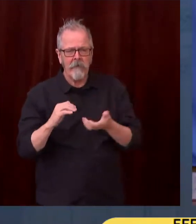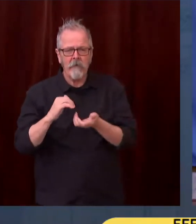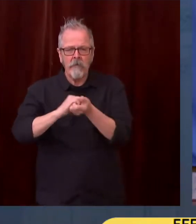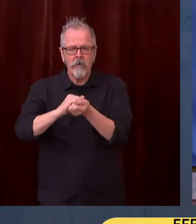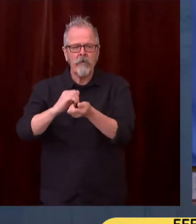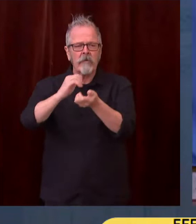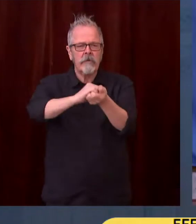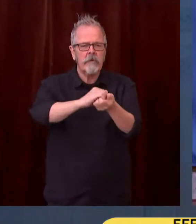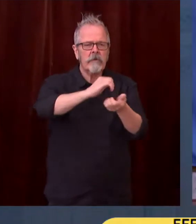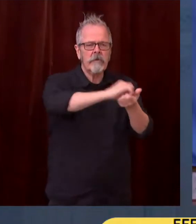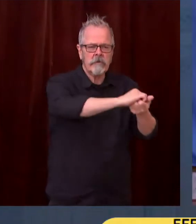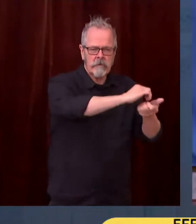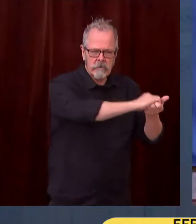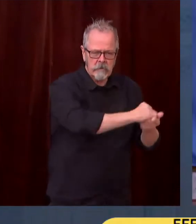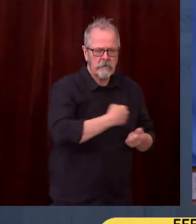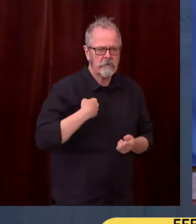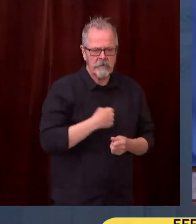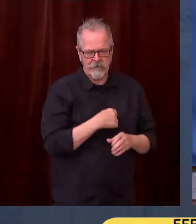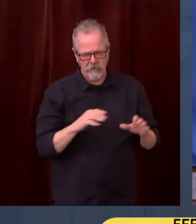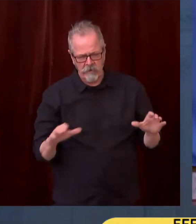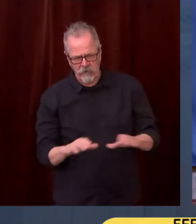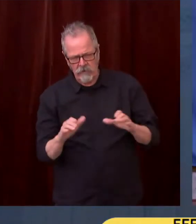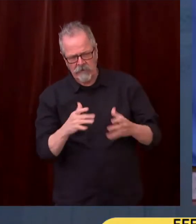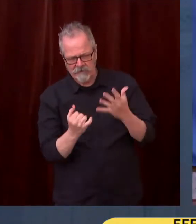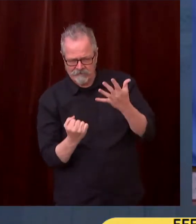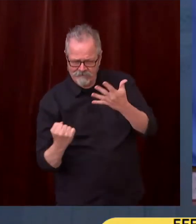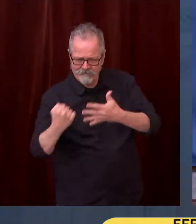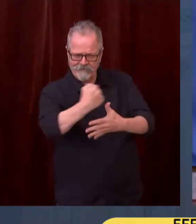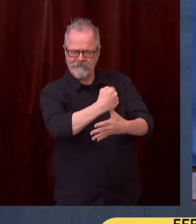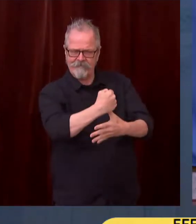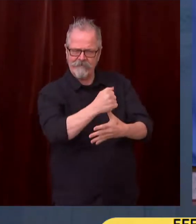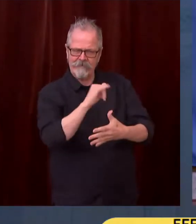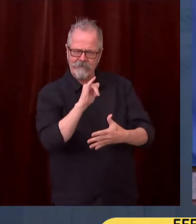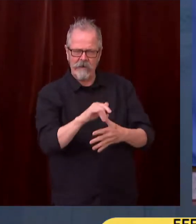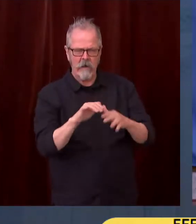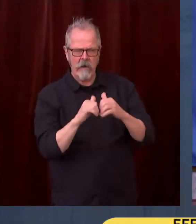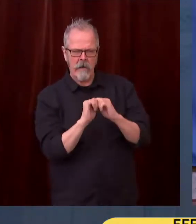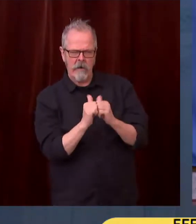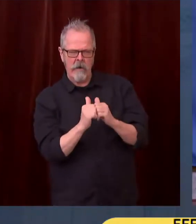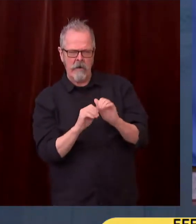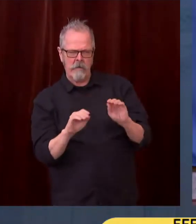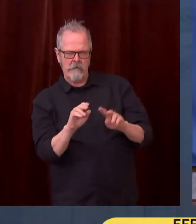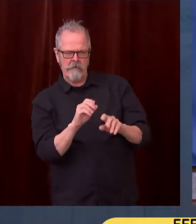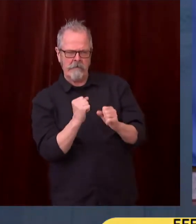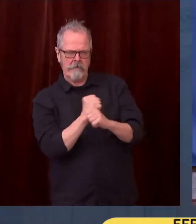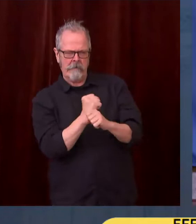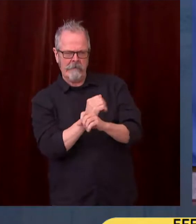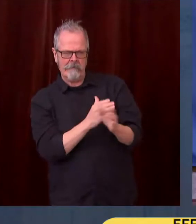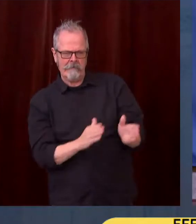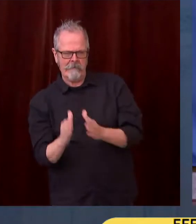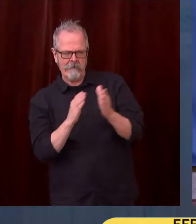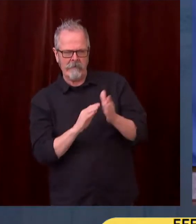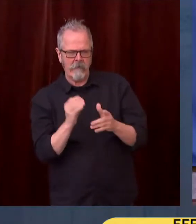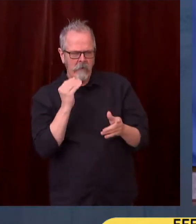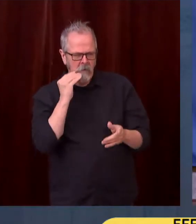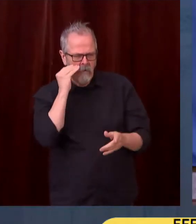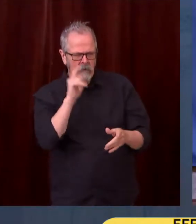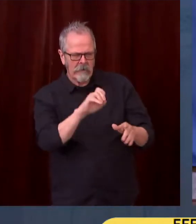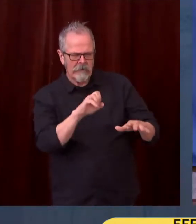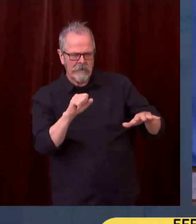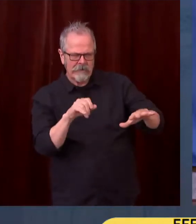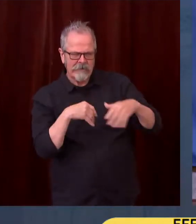with dignity and privacy. And that these facilities can have access to services like housing counseling